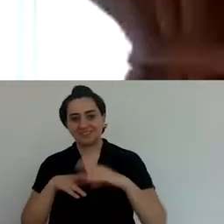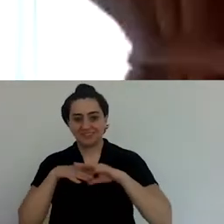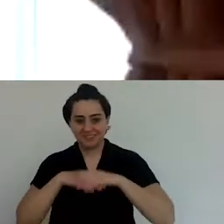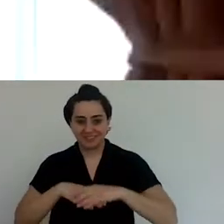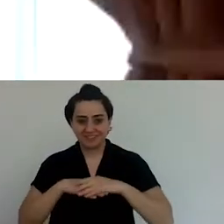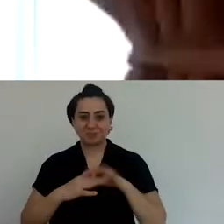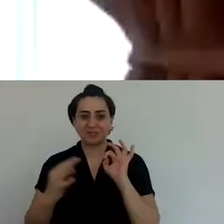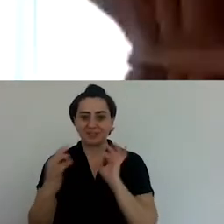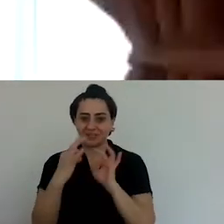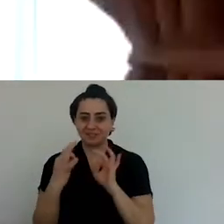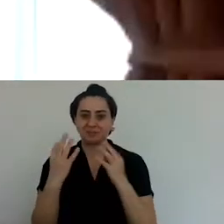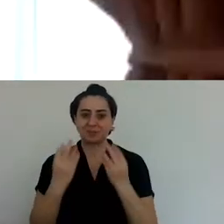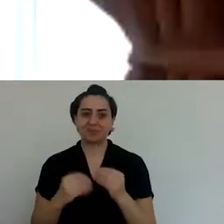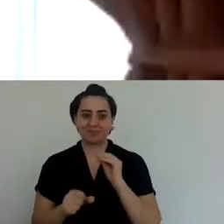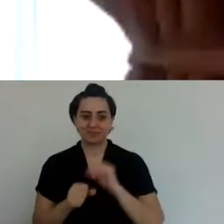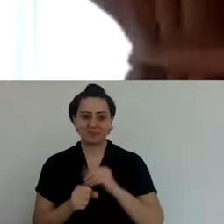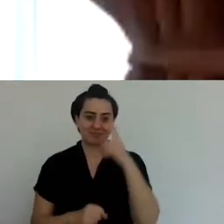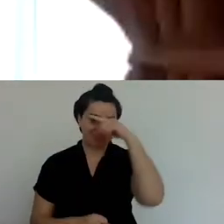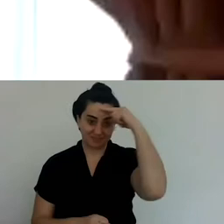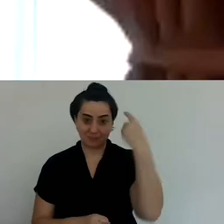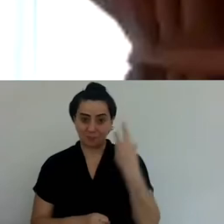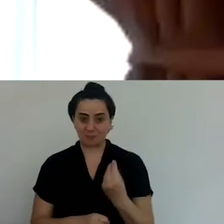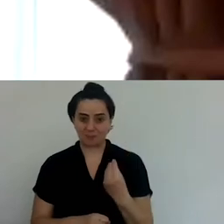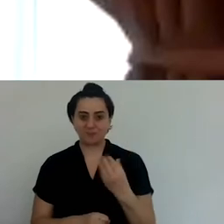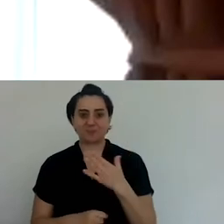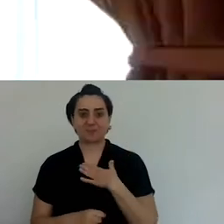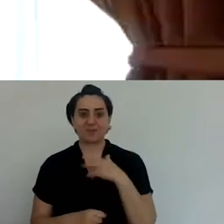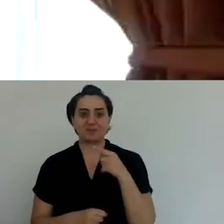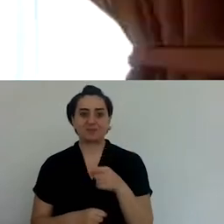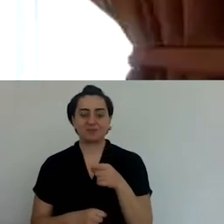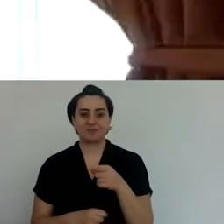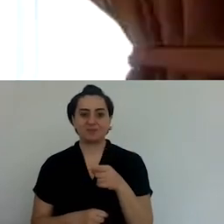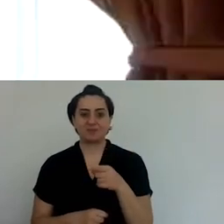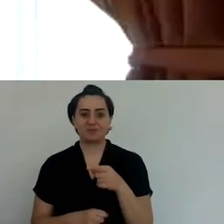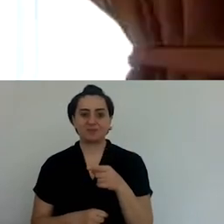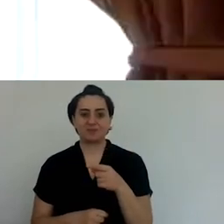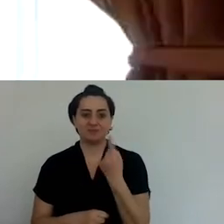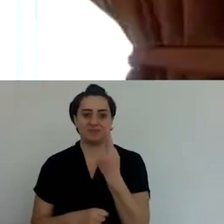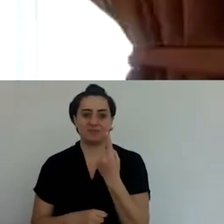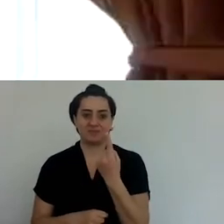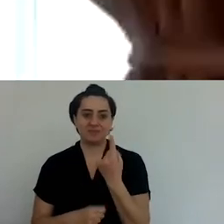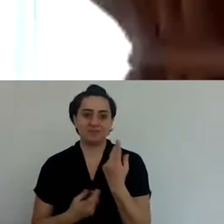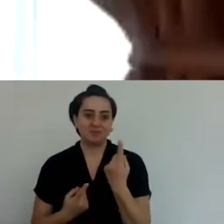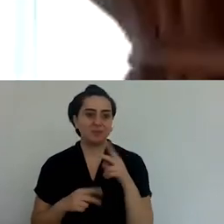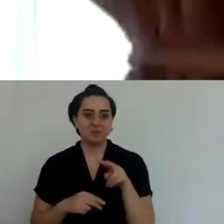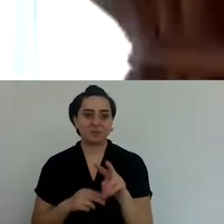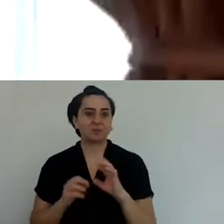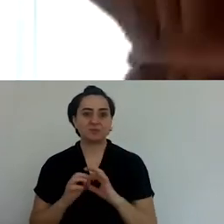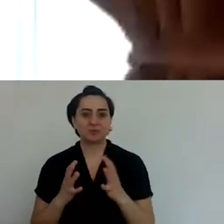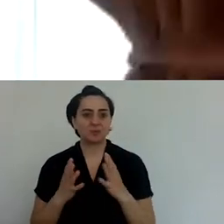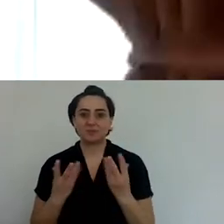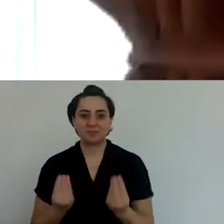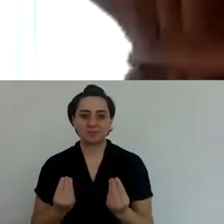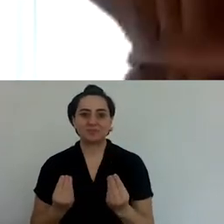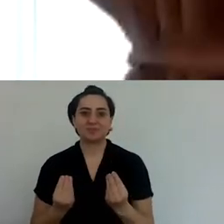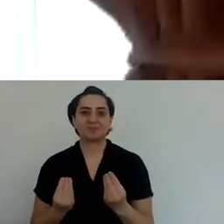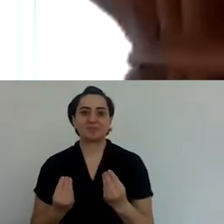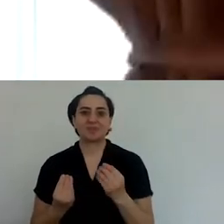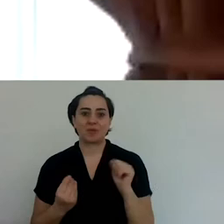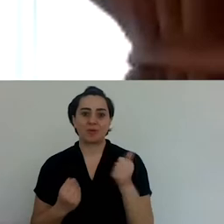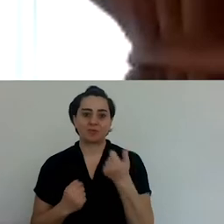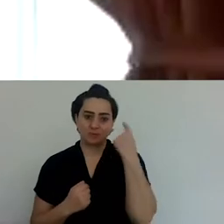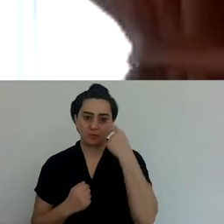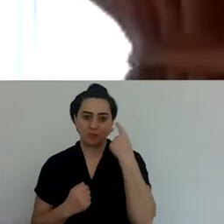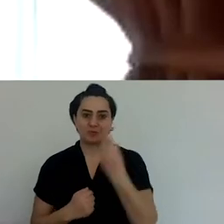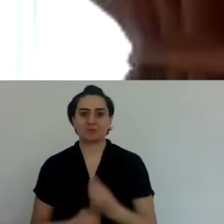In fact, this is about eating together, but also getting together, getting to know each other, converse and being